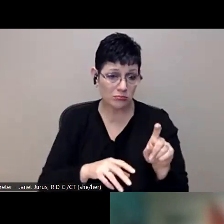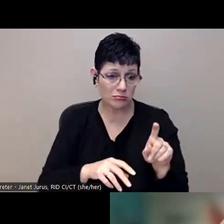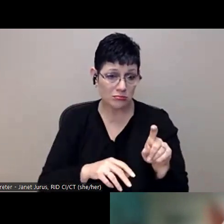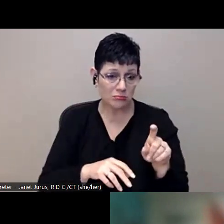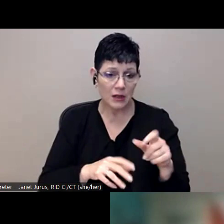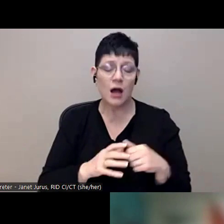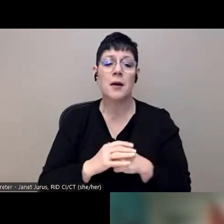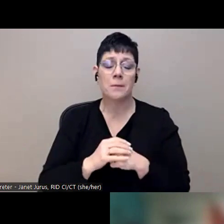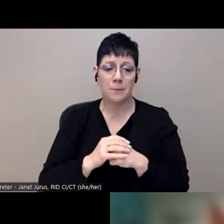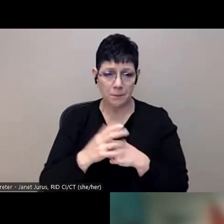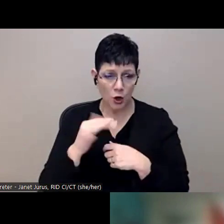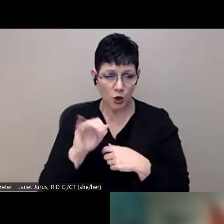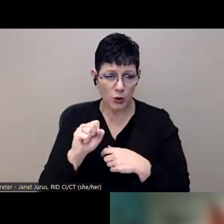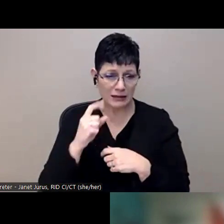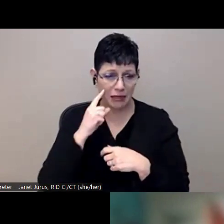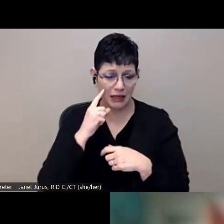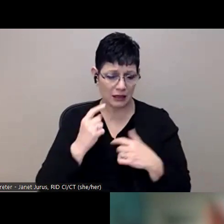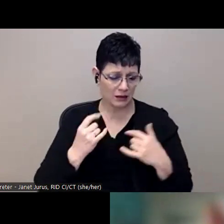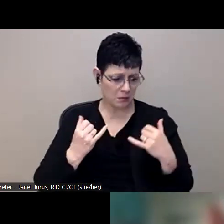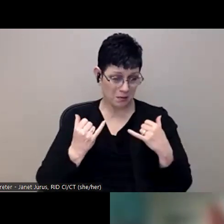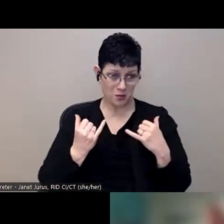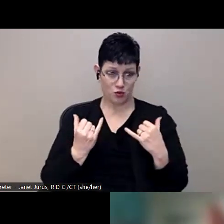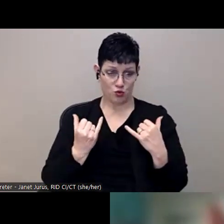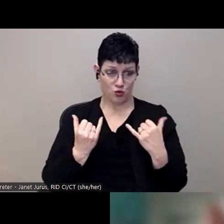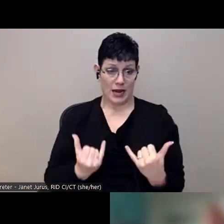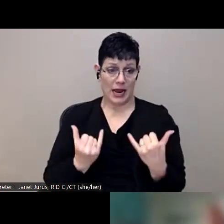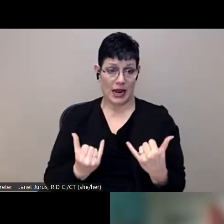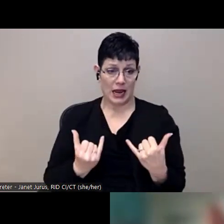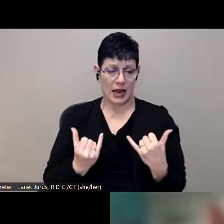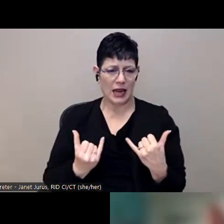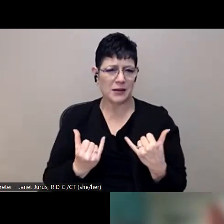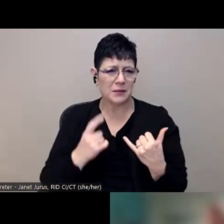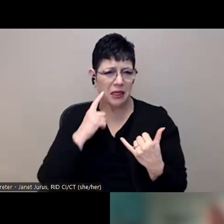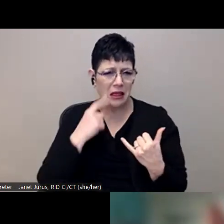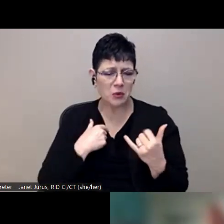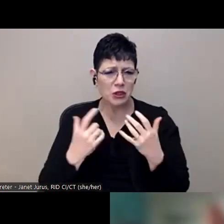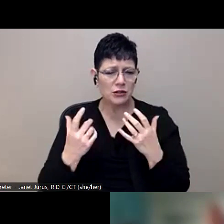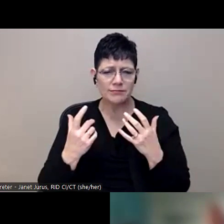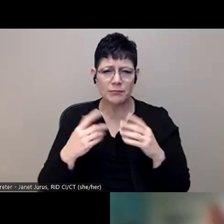I think we are at this exact moment serving, um,